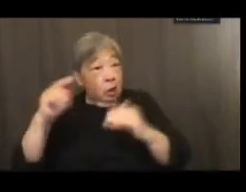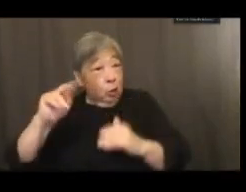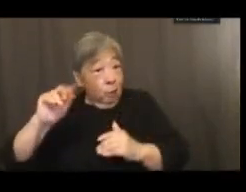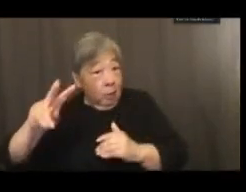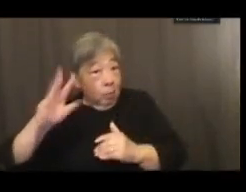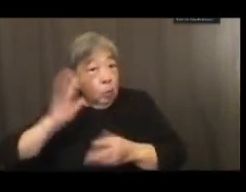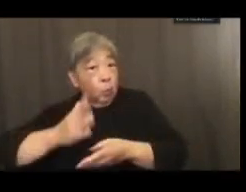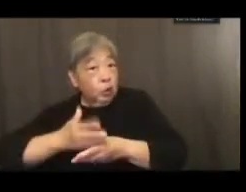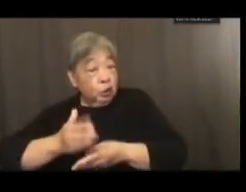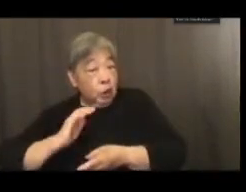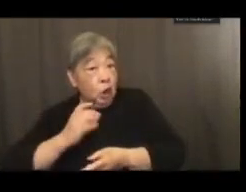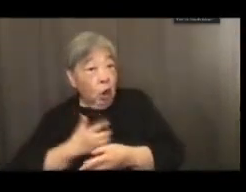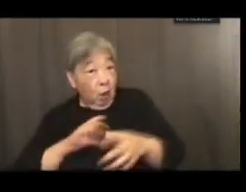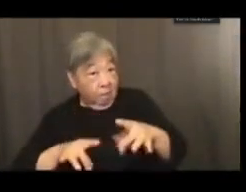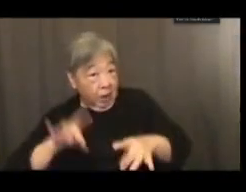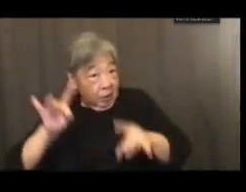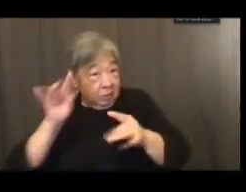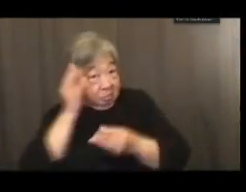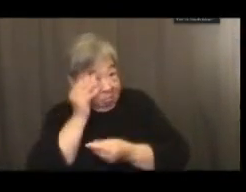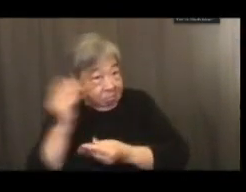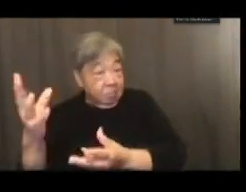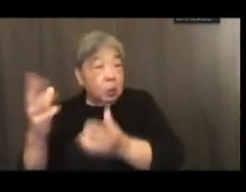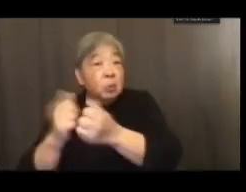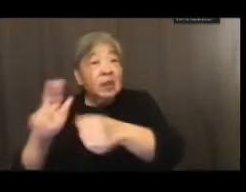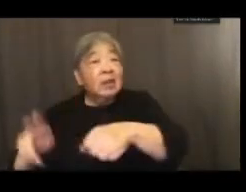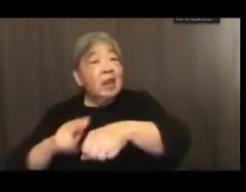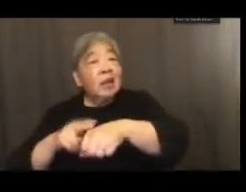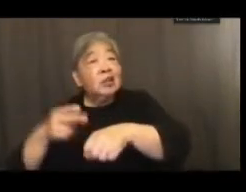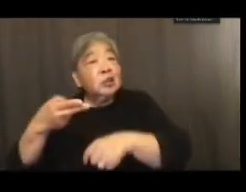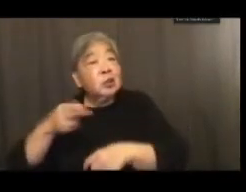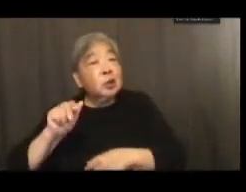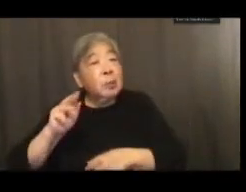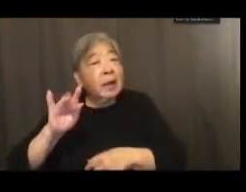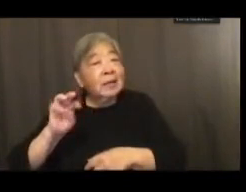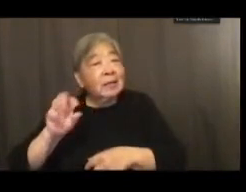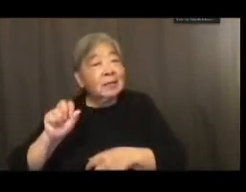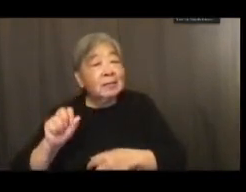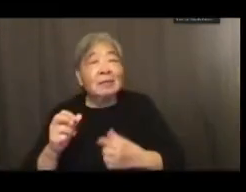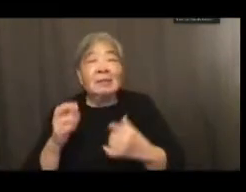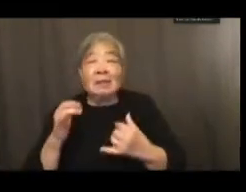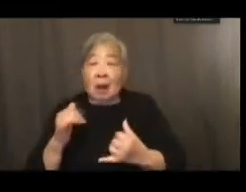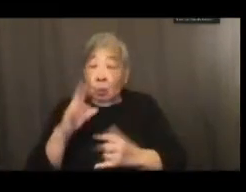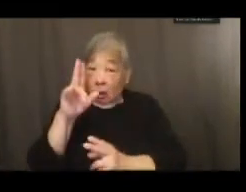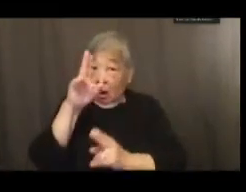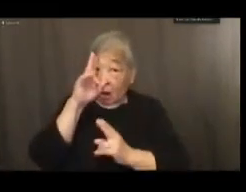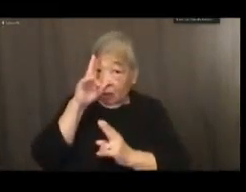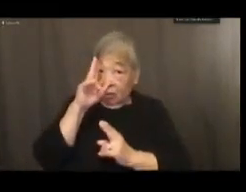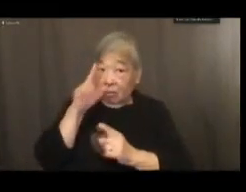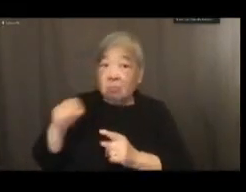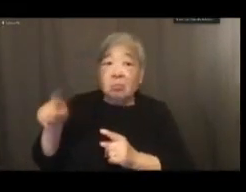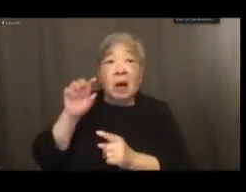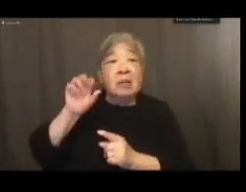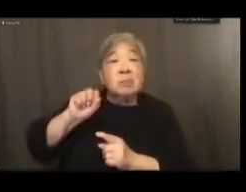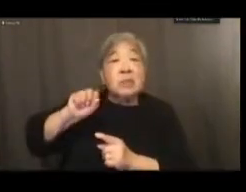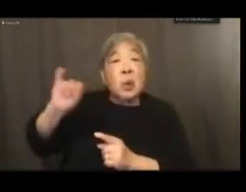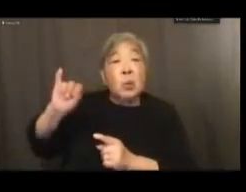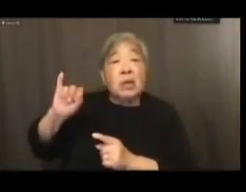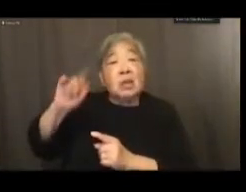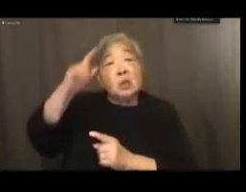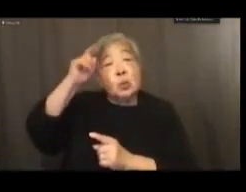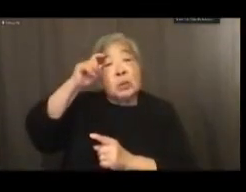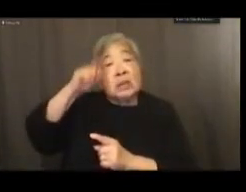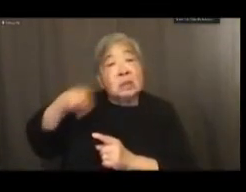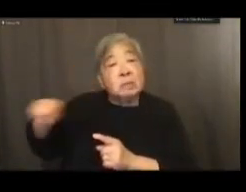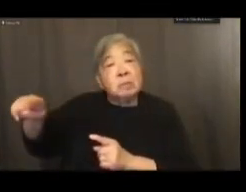Humanities Conference. And now we are honored by the wisdom of the Smithsonian. So I asked